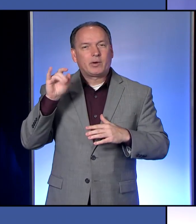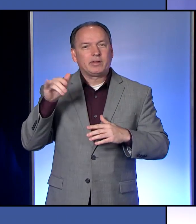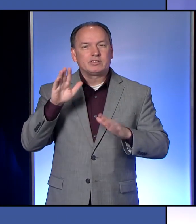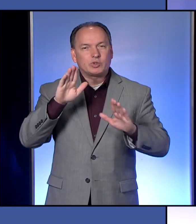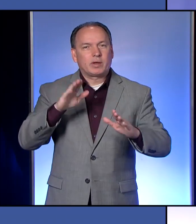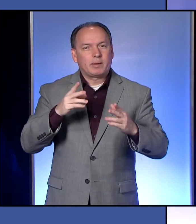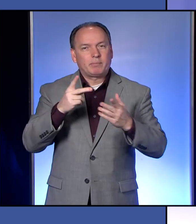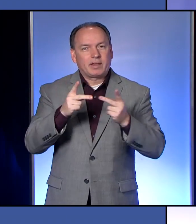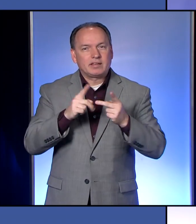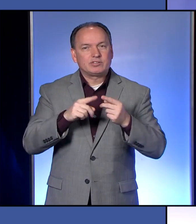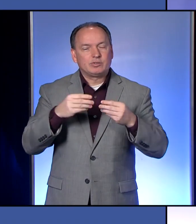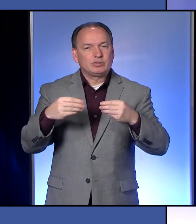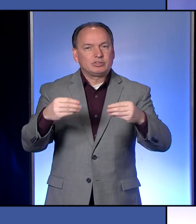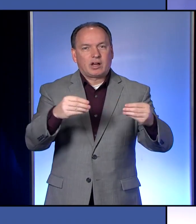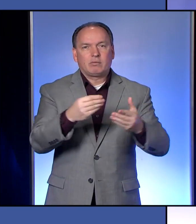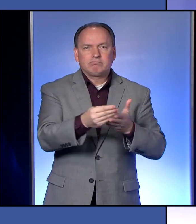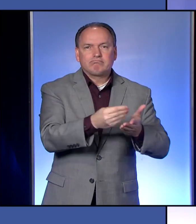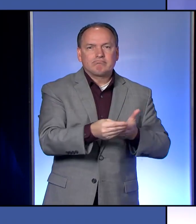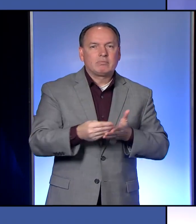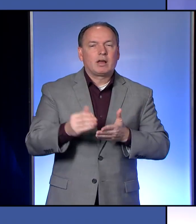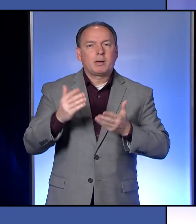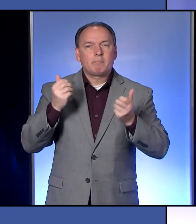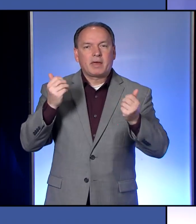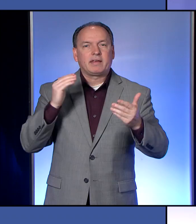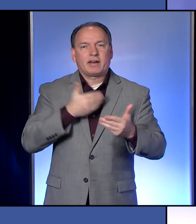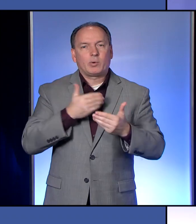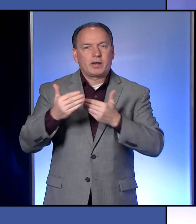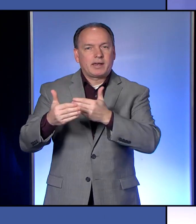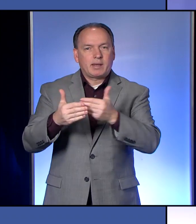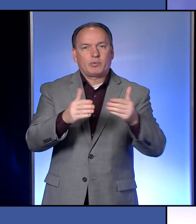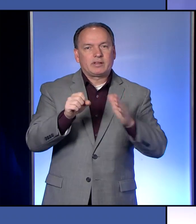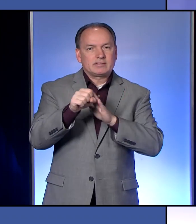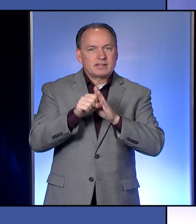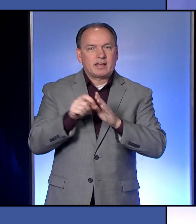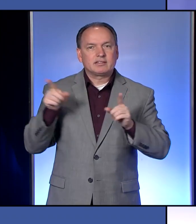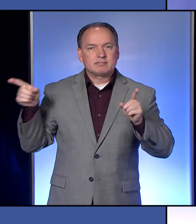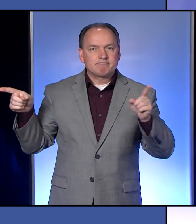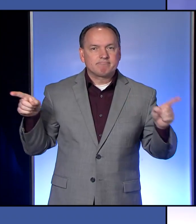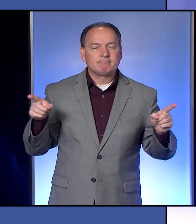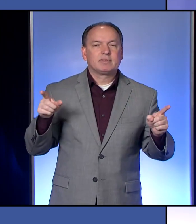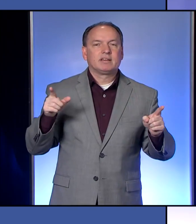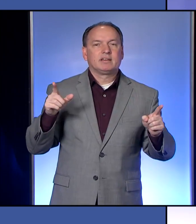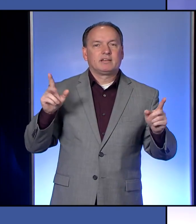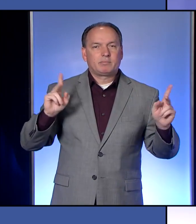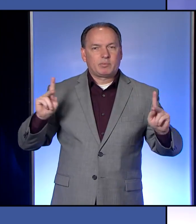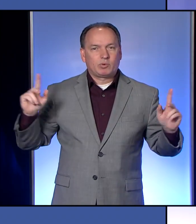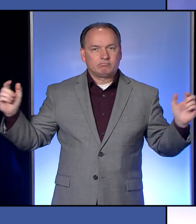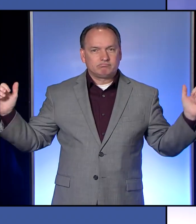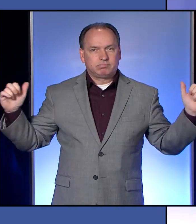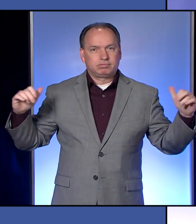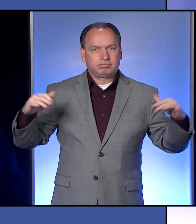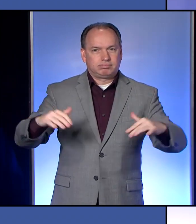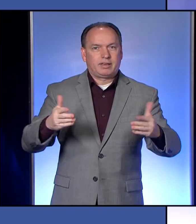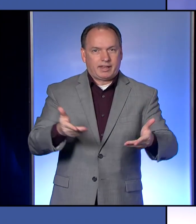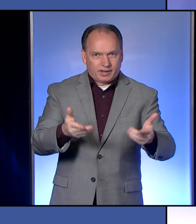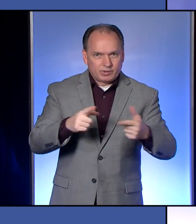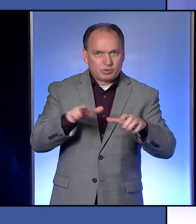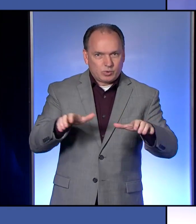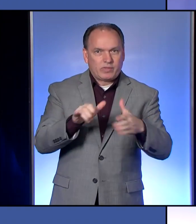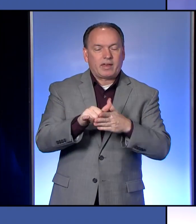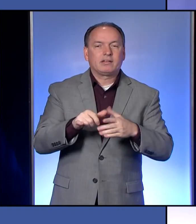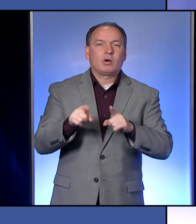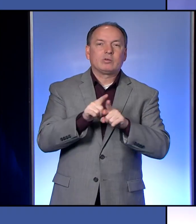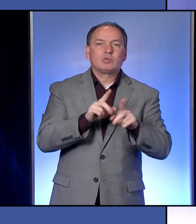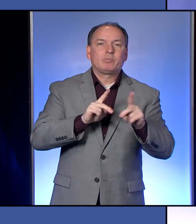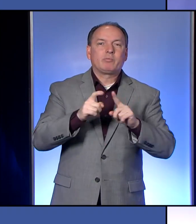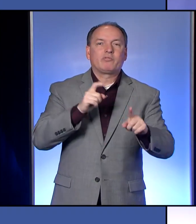and many of our neighboring states residents come here to do that, as well